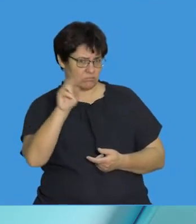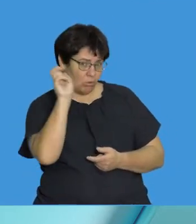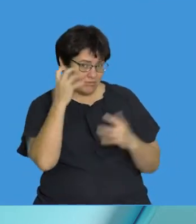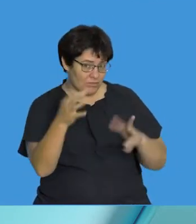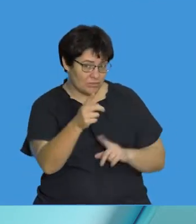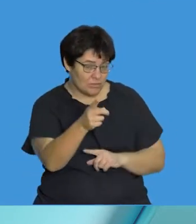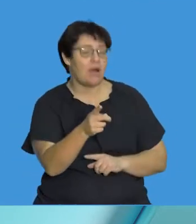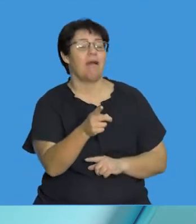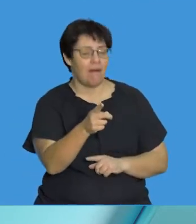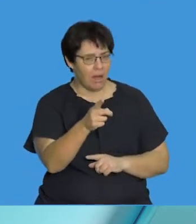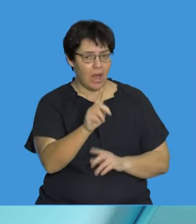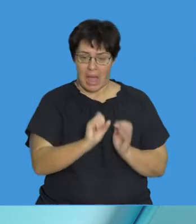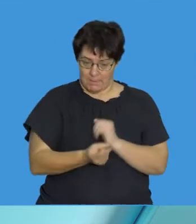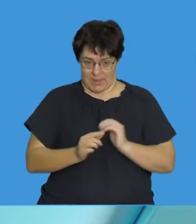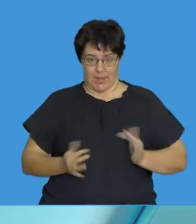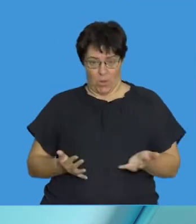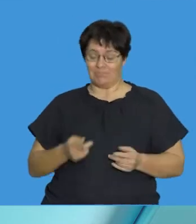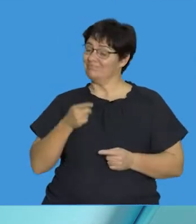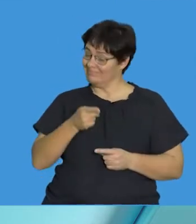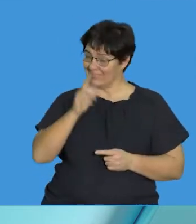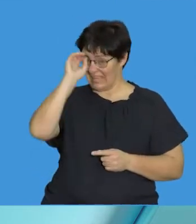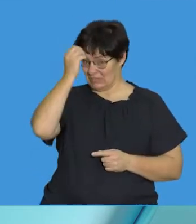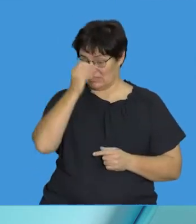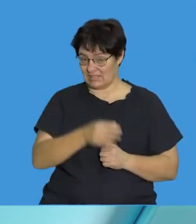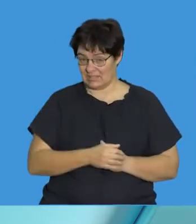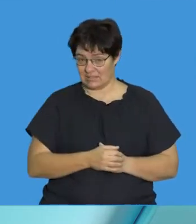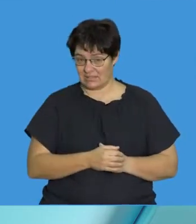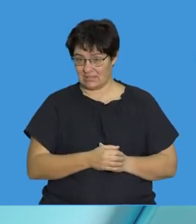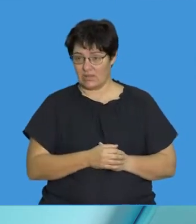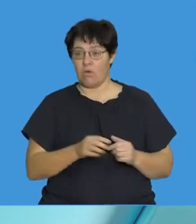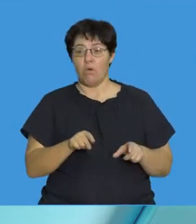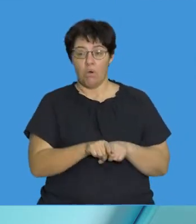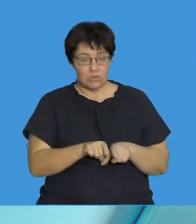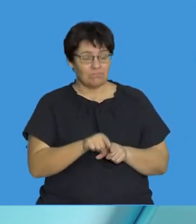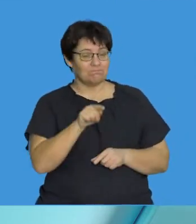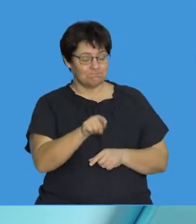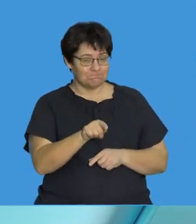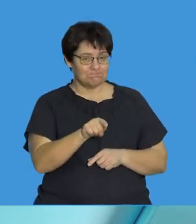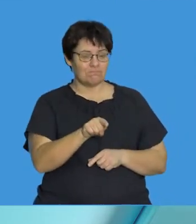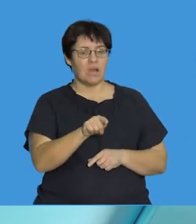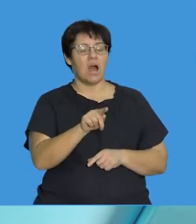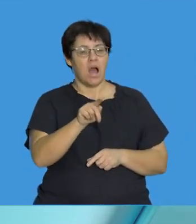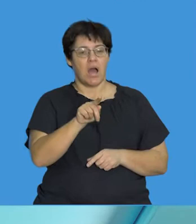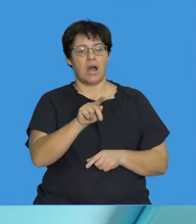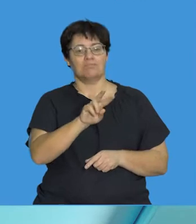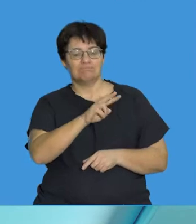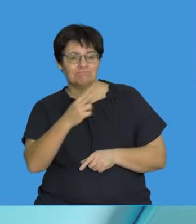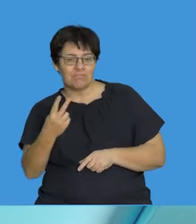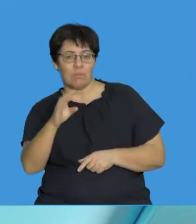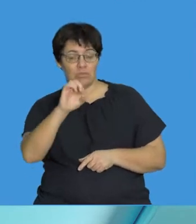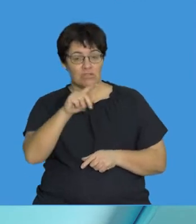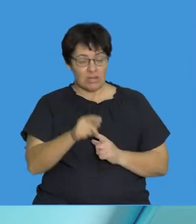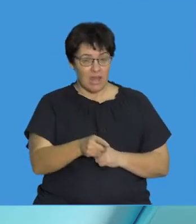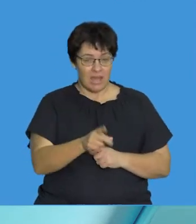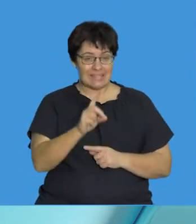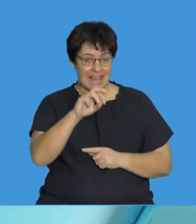That's interesting. The significance of mutations, also very interesting. So let's try and understand the context of all of that in our